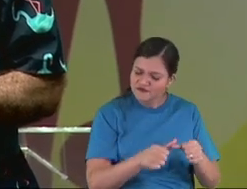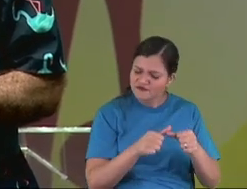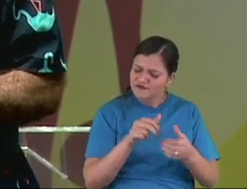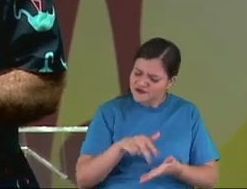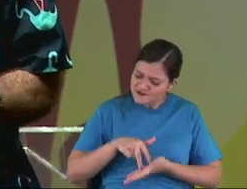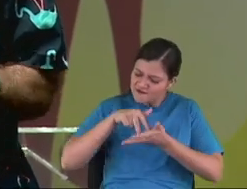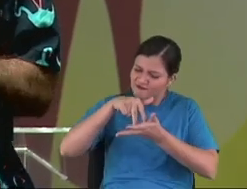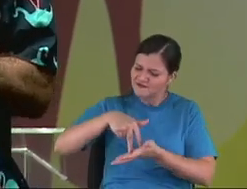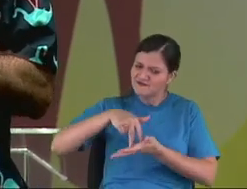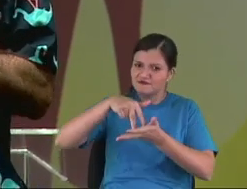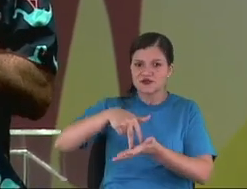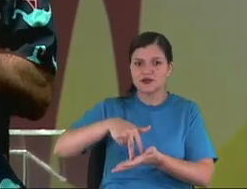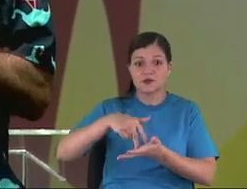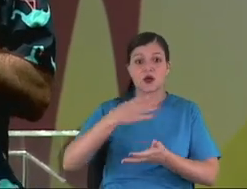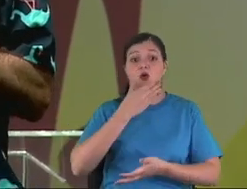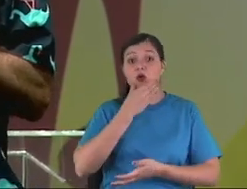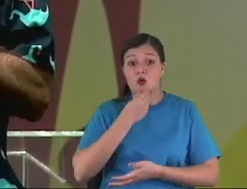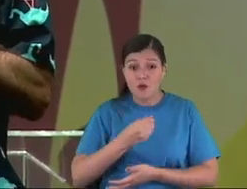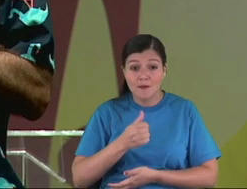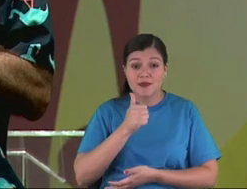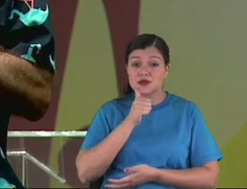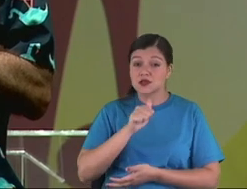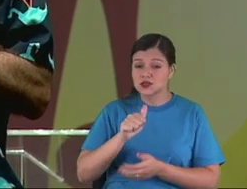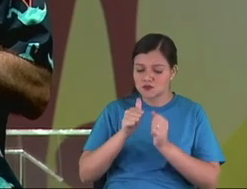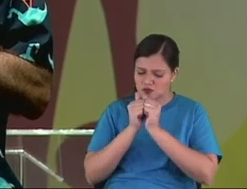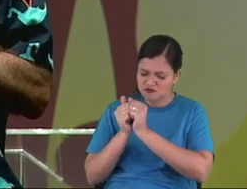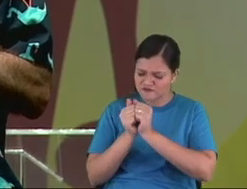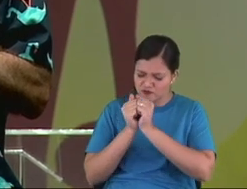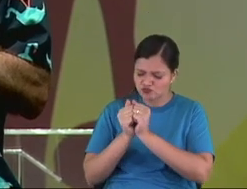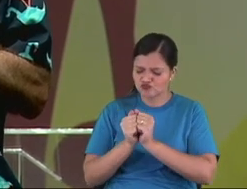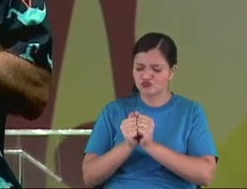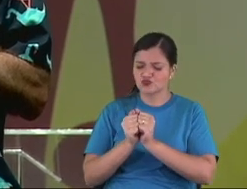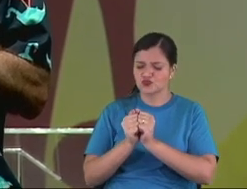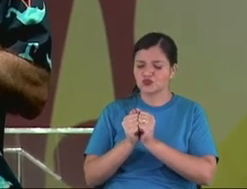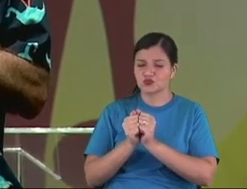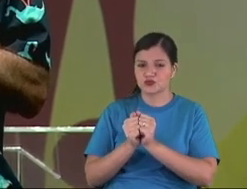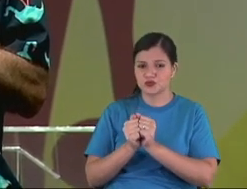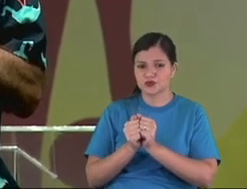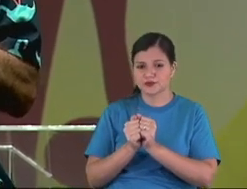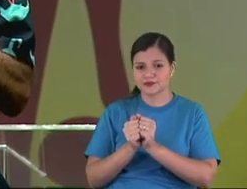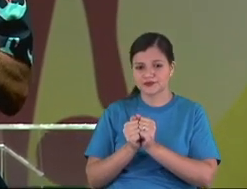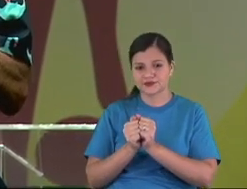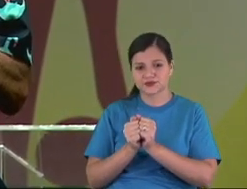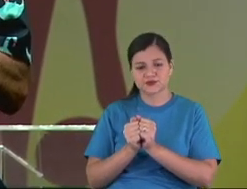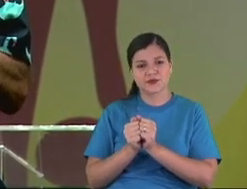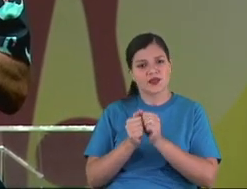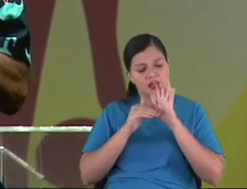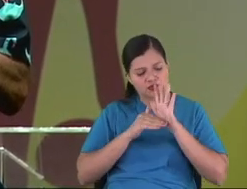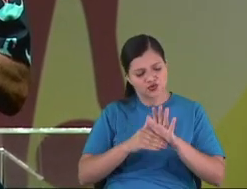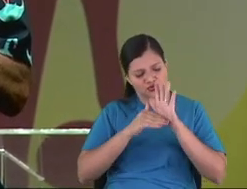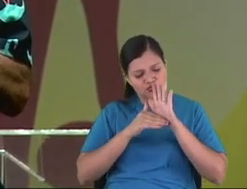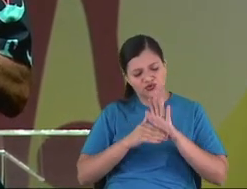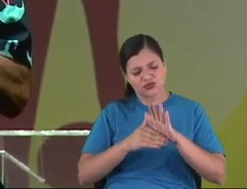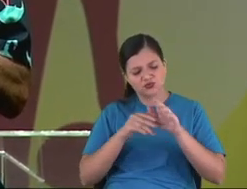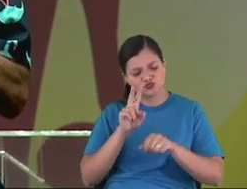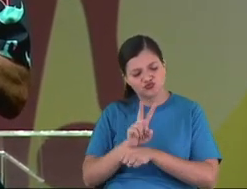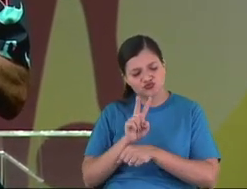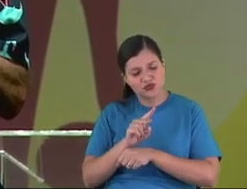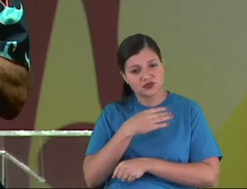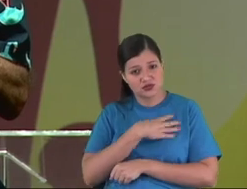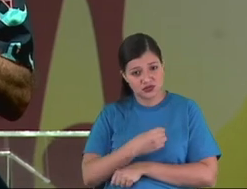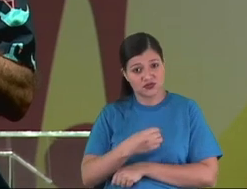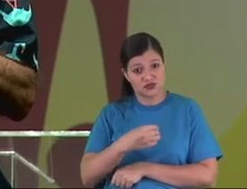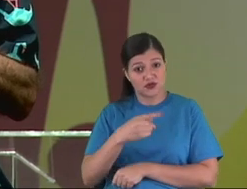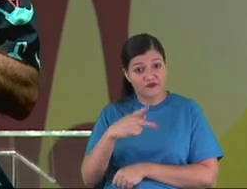Be strong, be strong. Be faithful, men and women that stay together to create their kids,